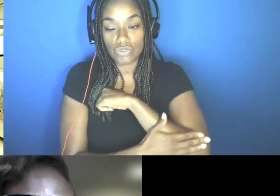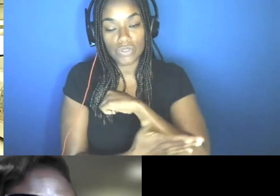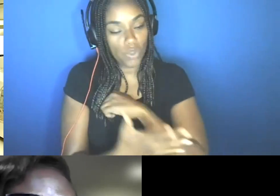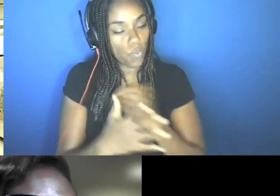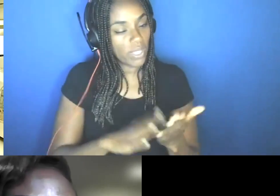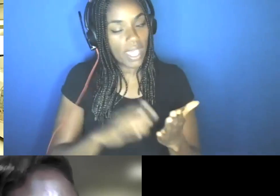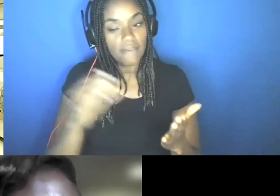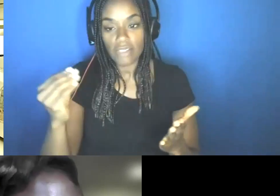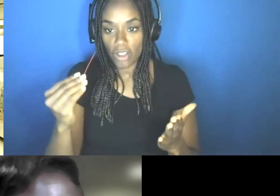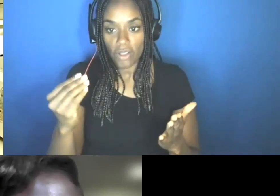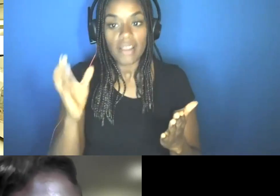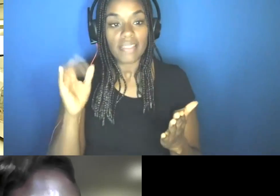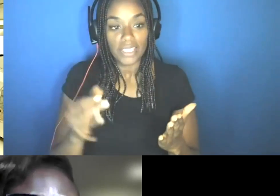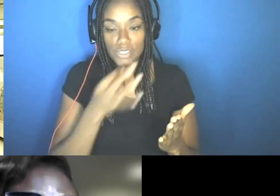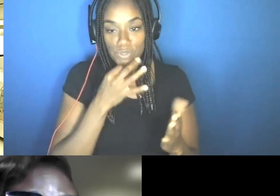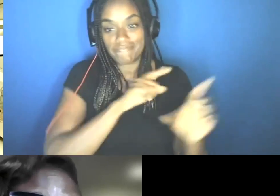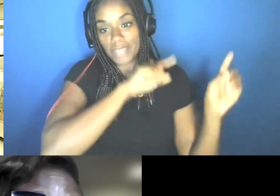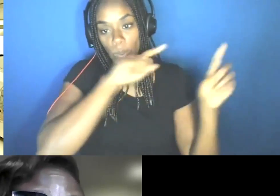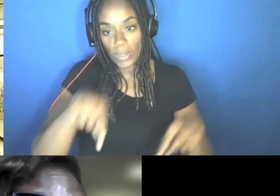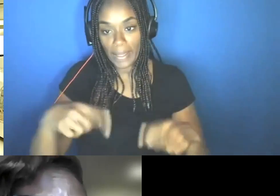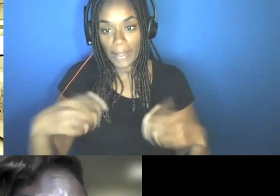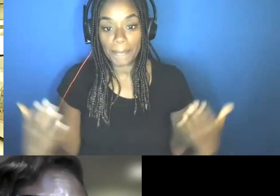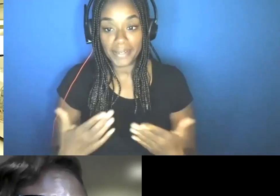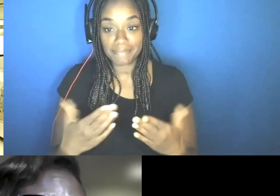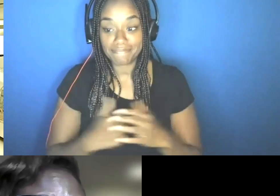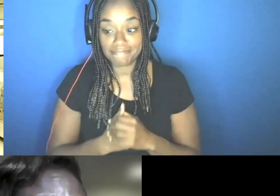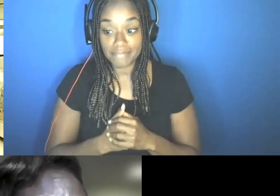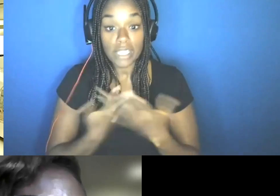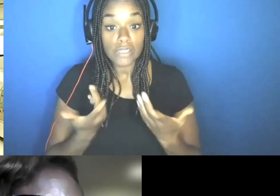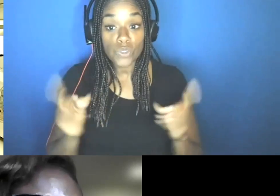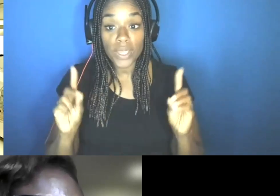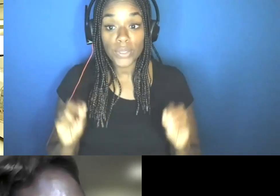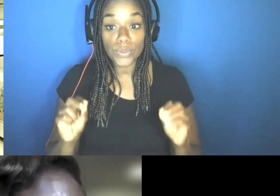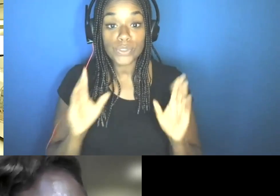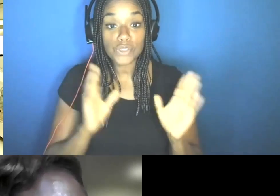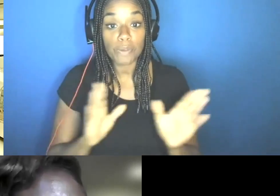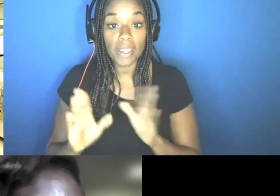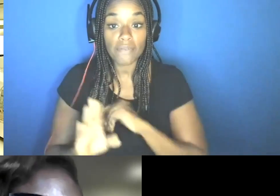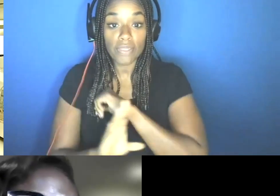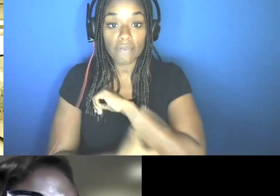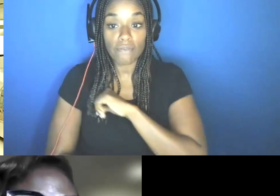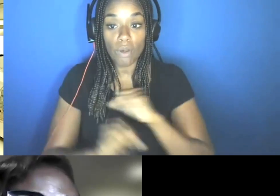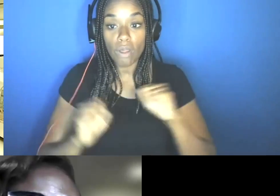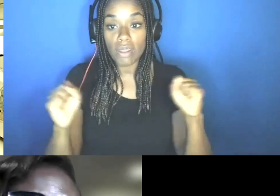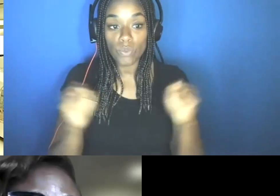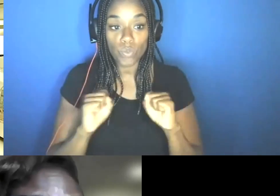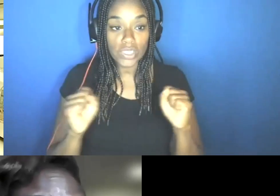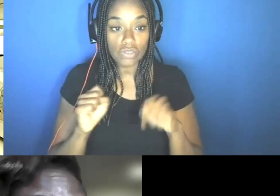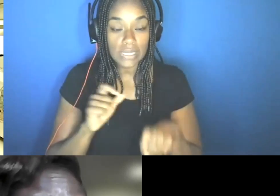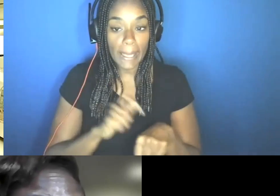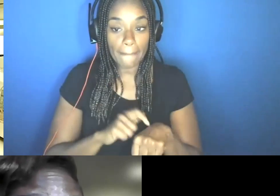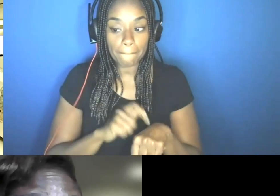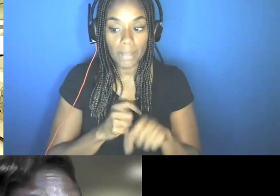before those new variants come here. So what can you do to prepare for the fall and the winter season? Uh, the